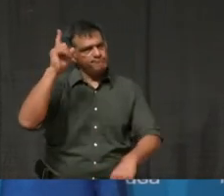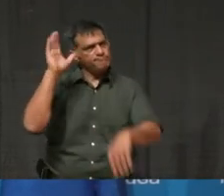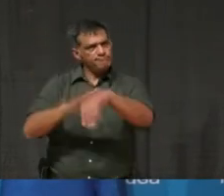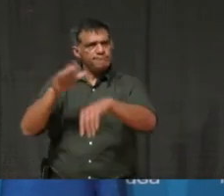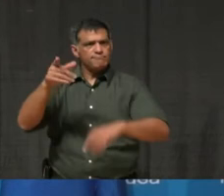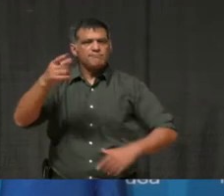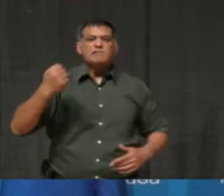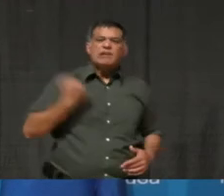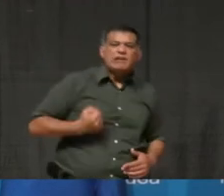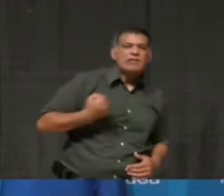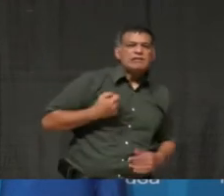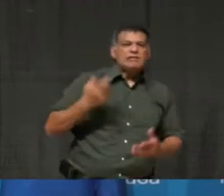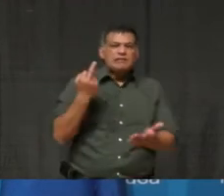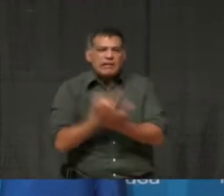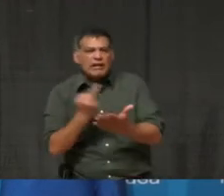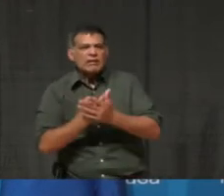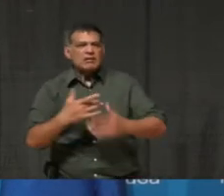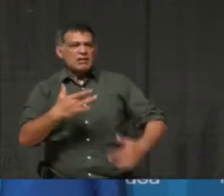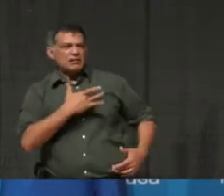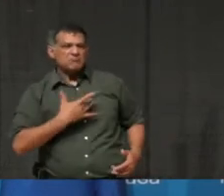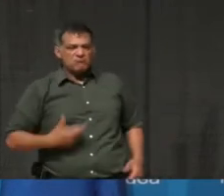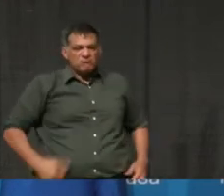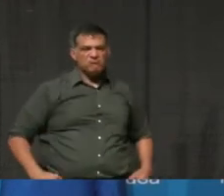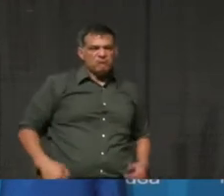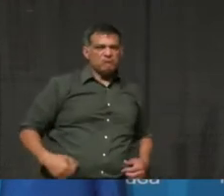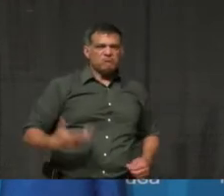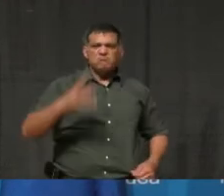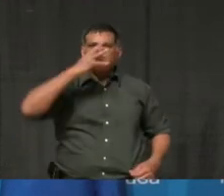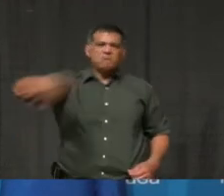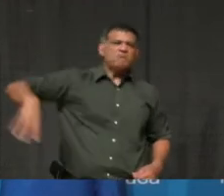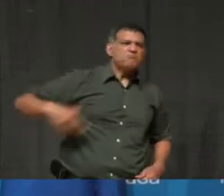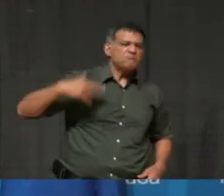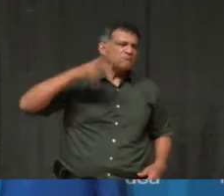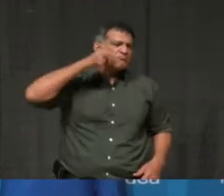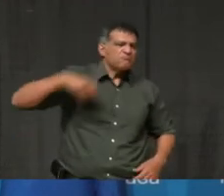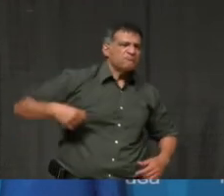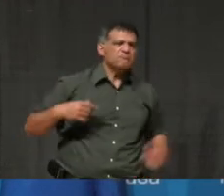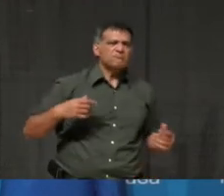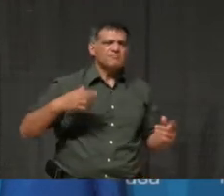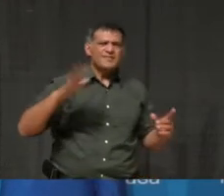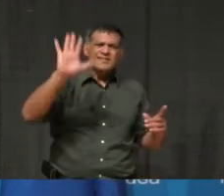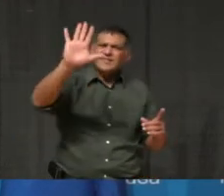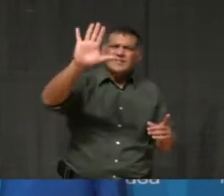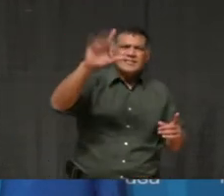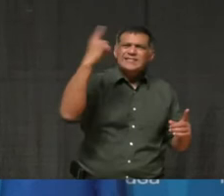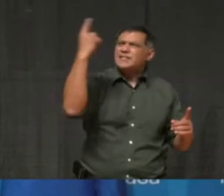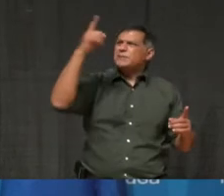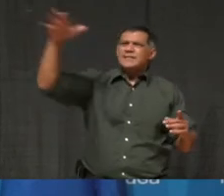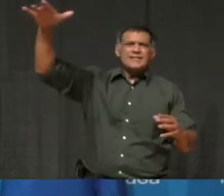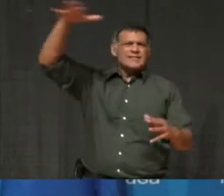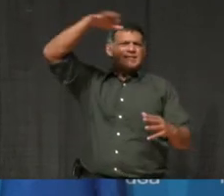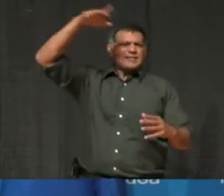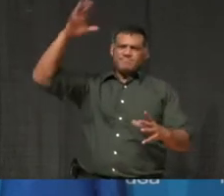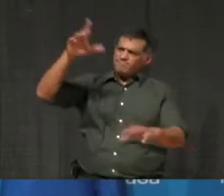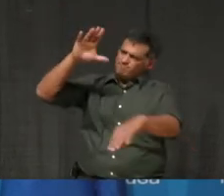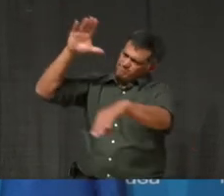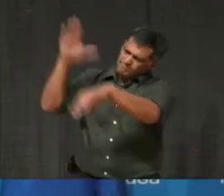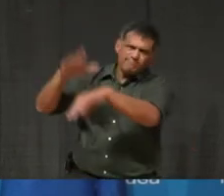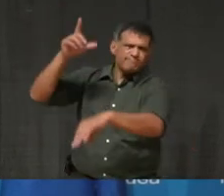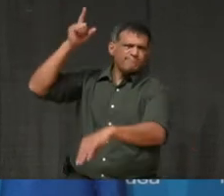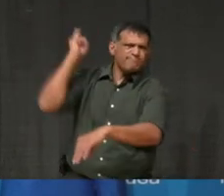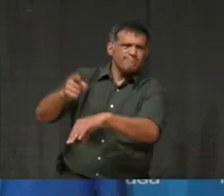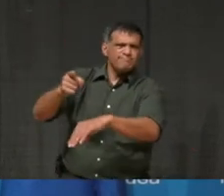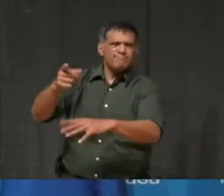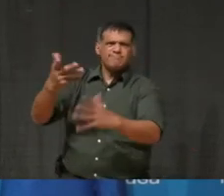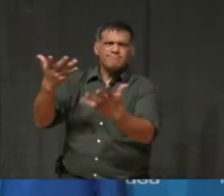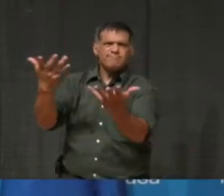now. And they have never listened. And they need somebody to impose something. And there's no